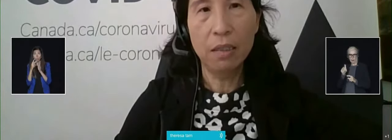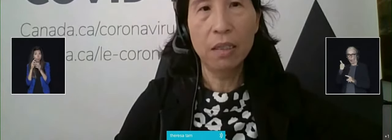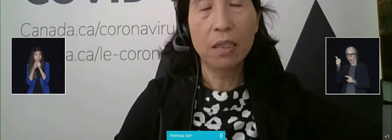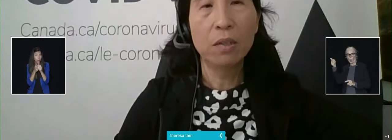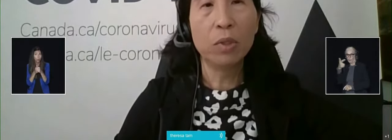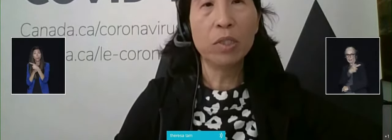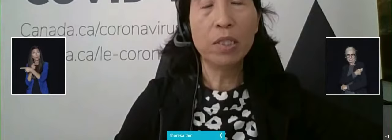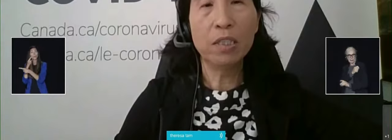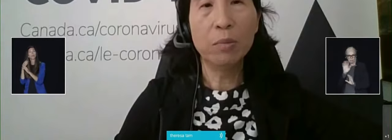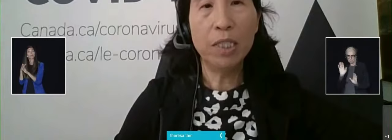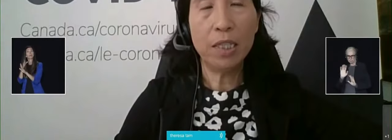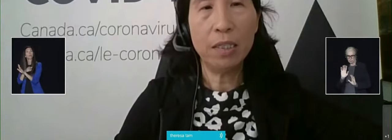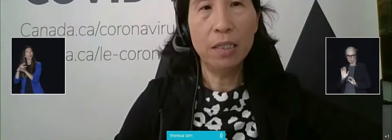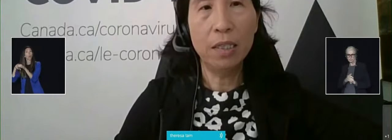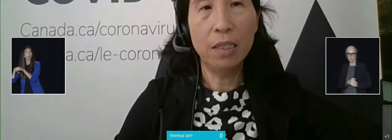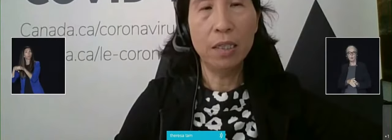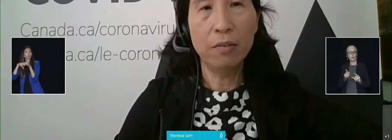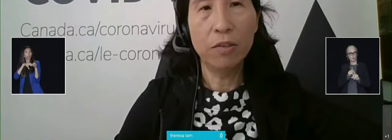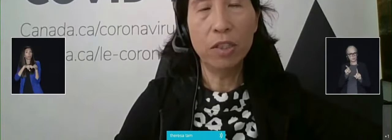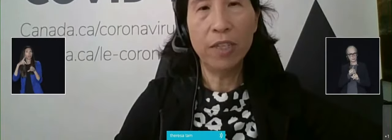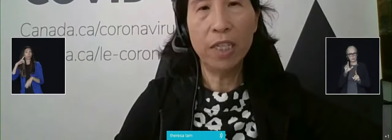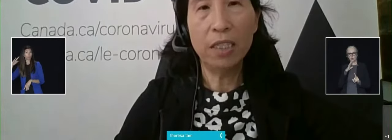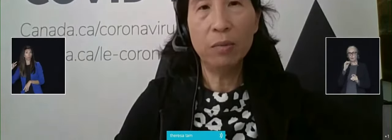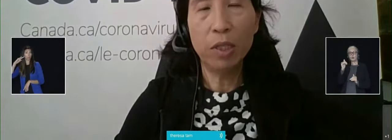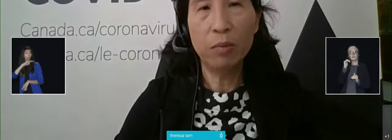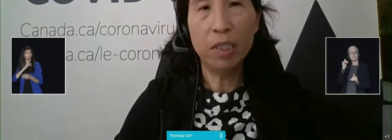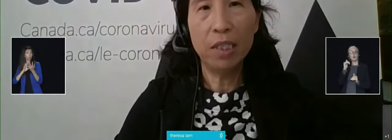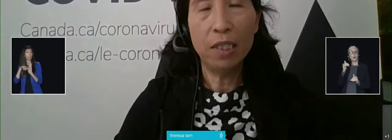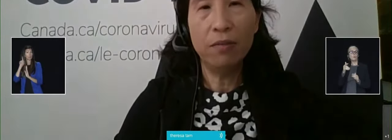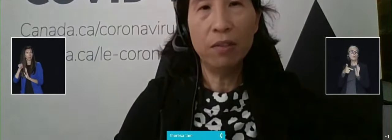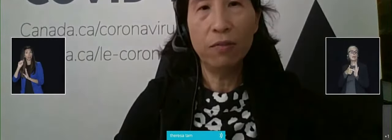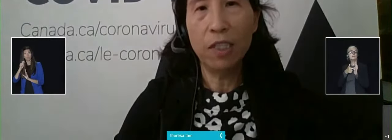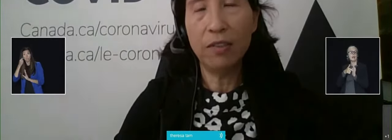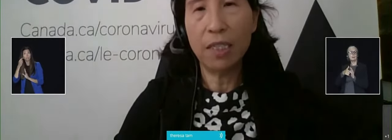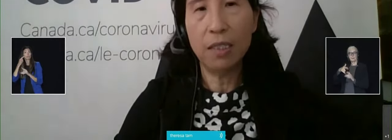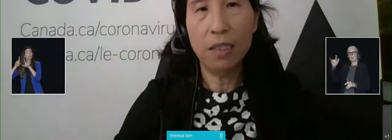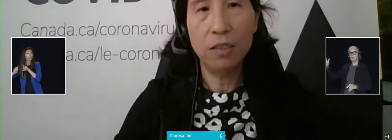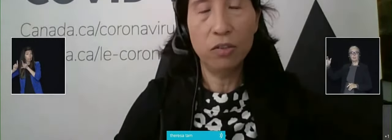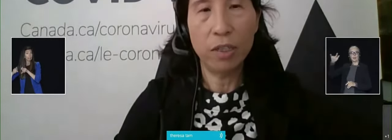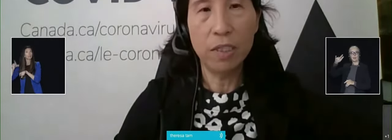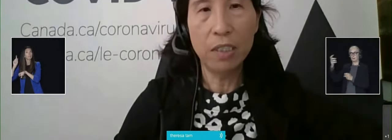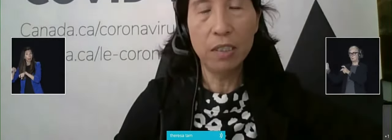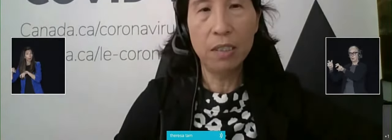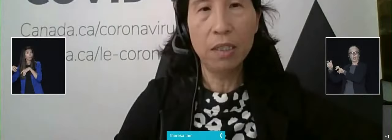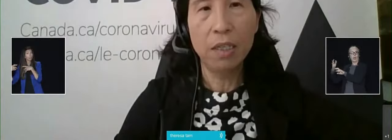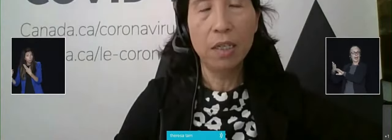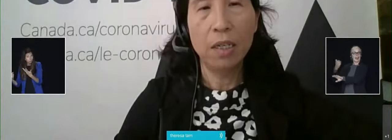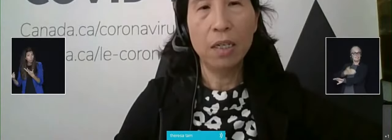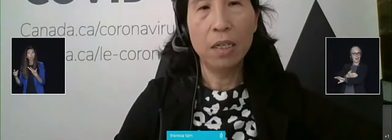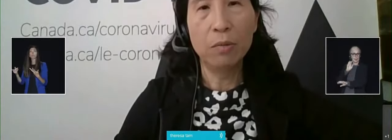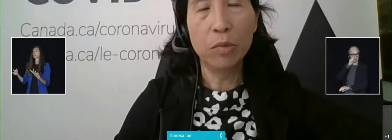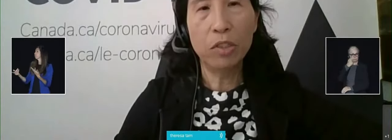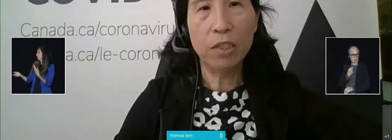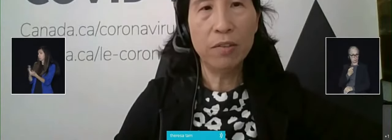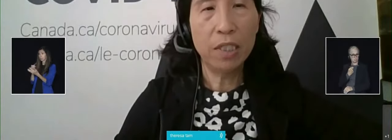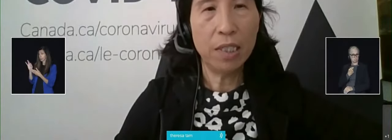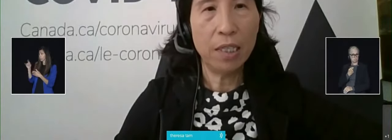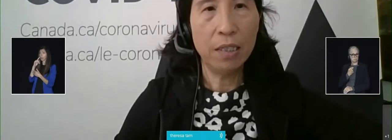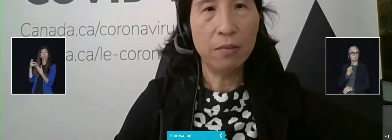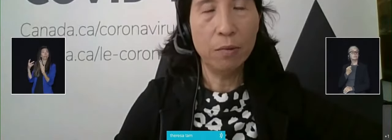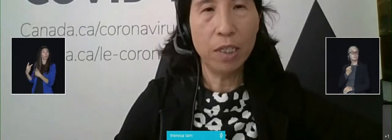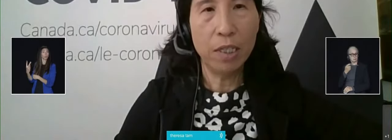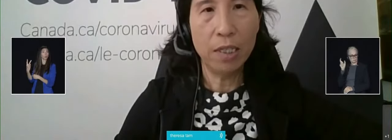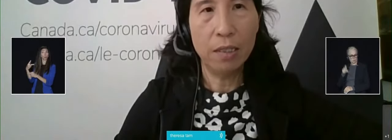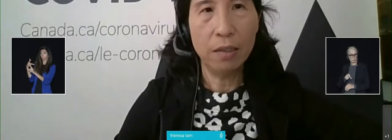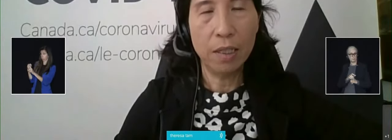test. We will still be testing for surveillance purposes even fully vaccinated travelers to give